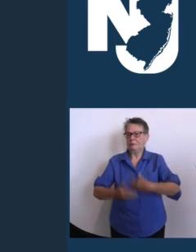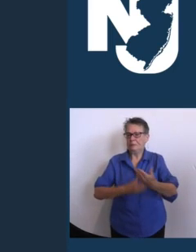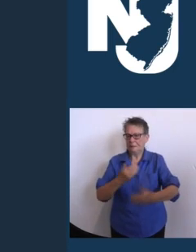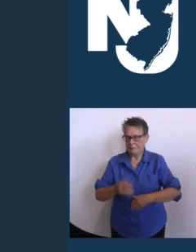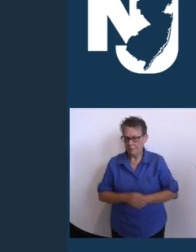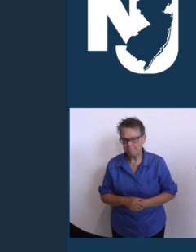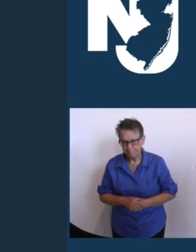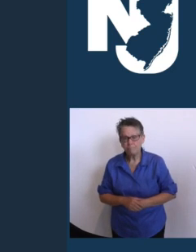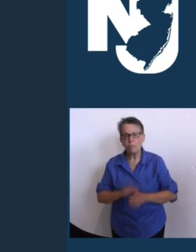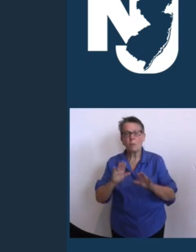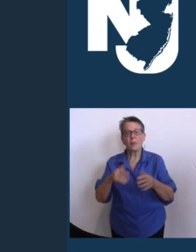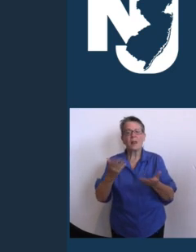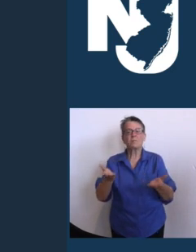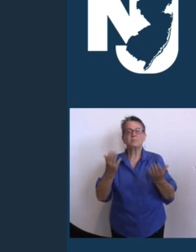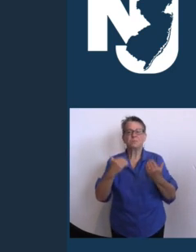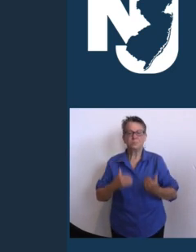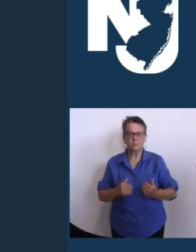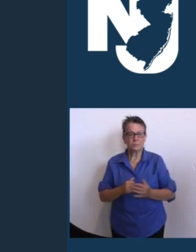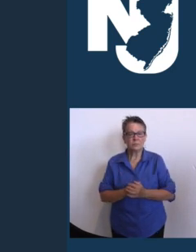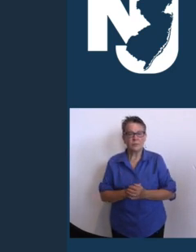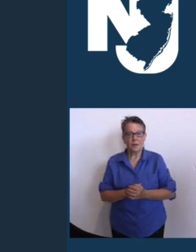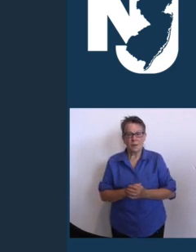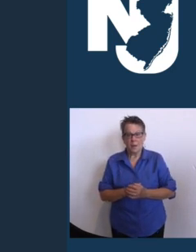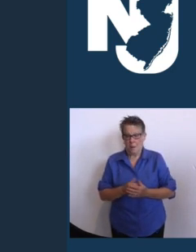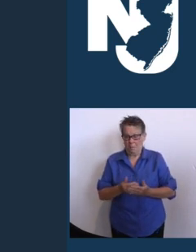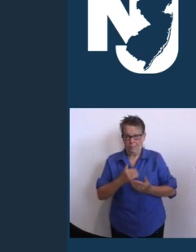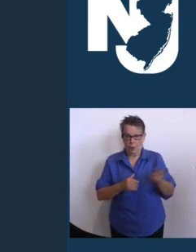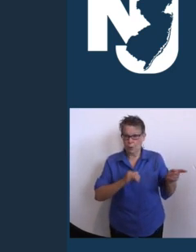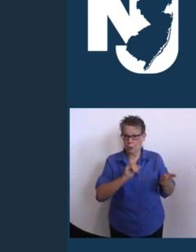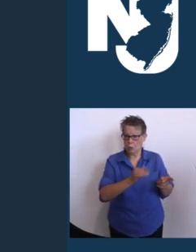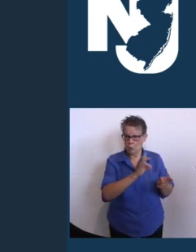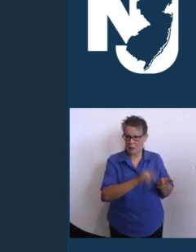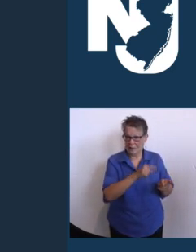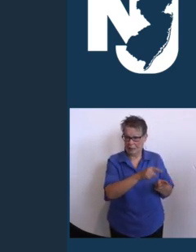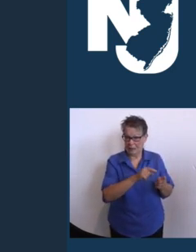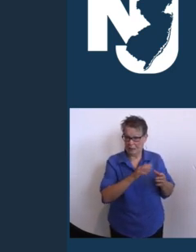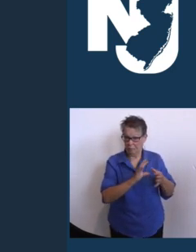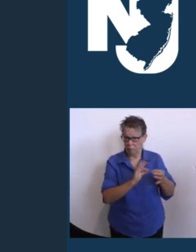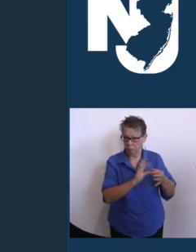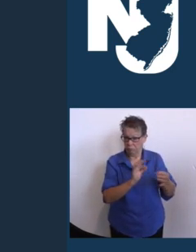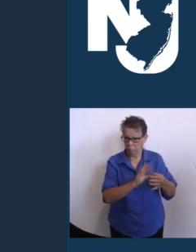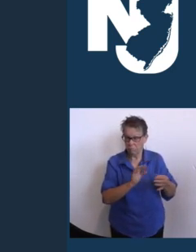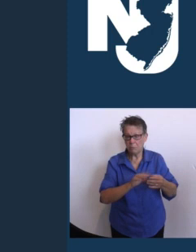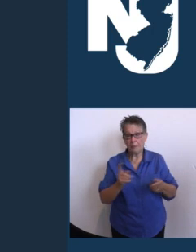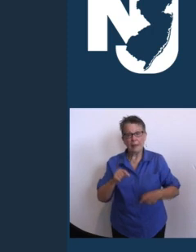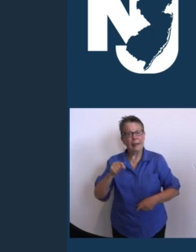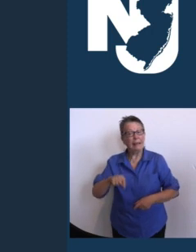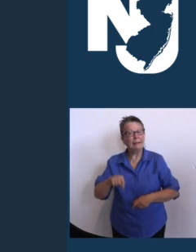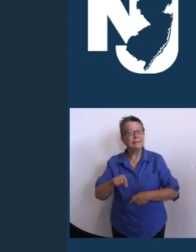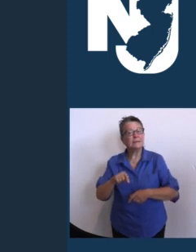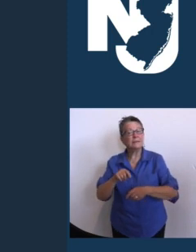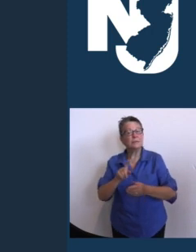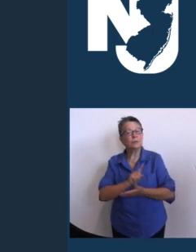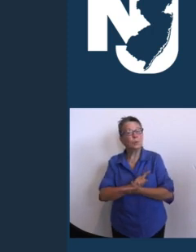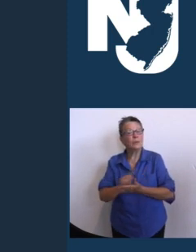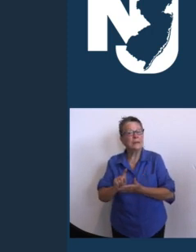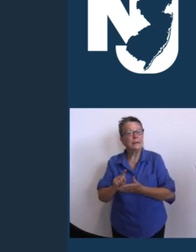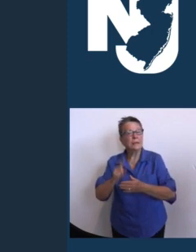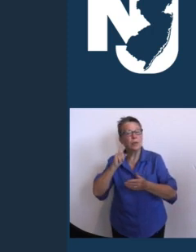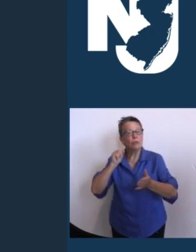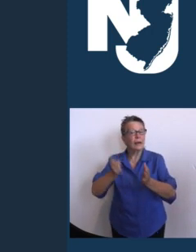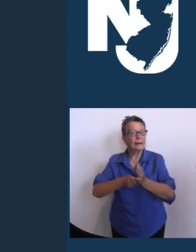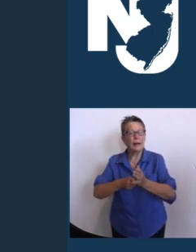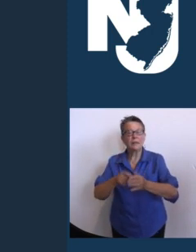Today starts National Small Business Week, and I urge everyone to step out and support the small, independent business